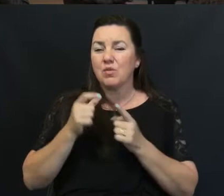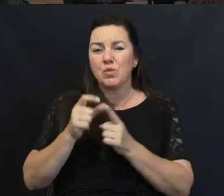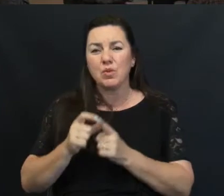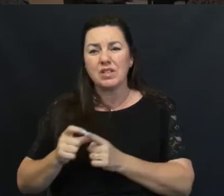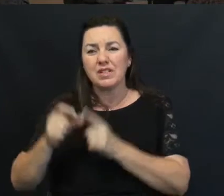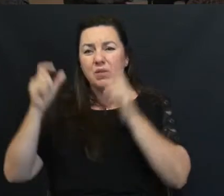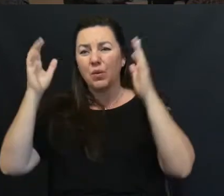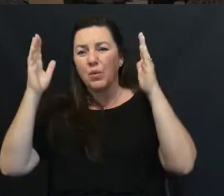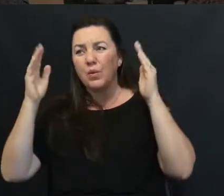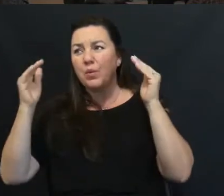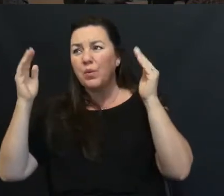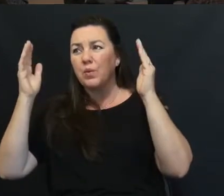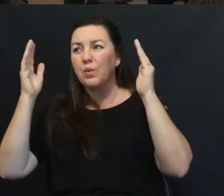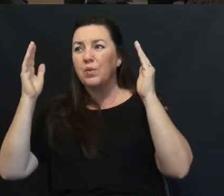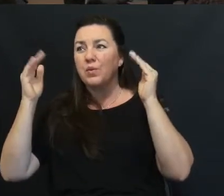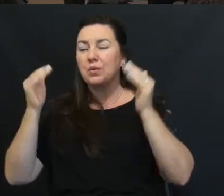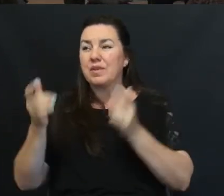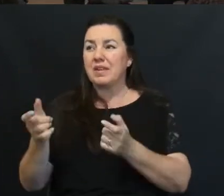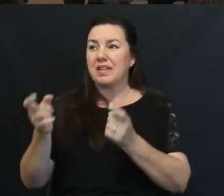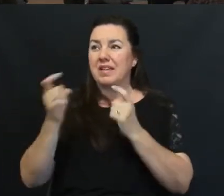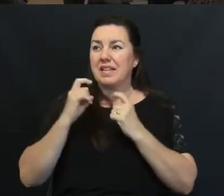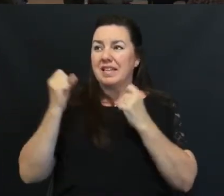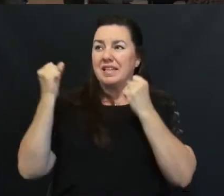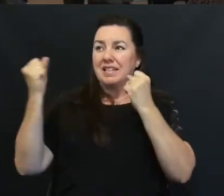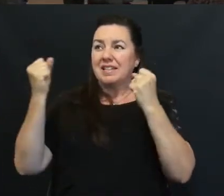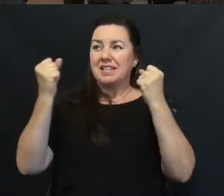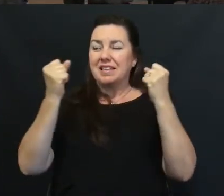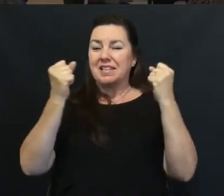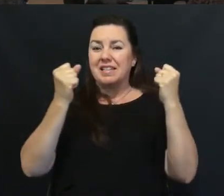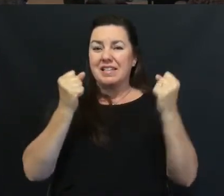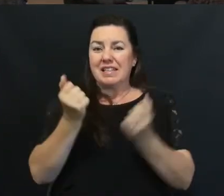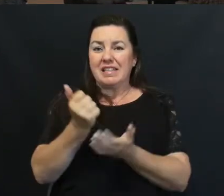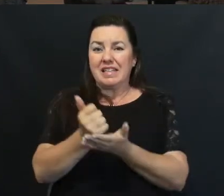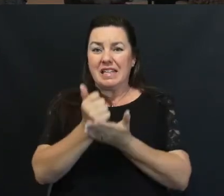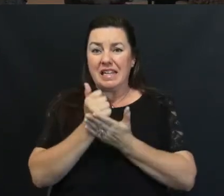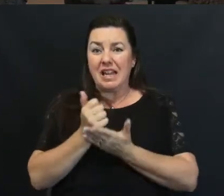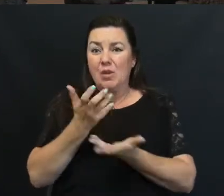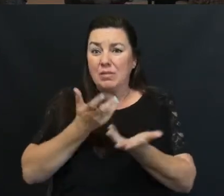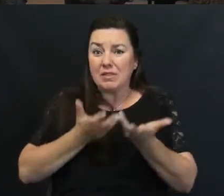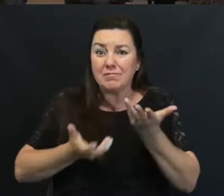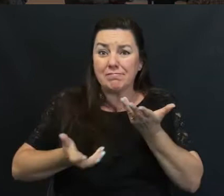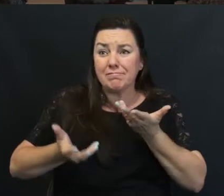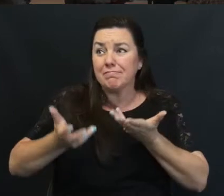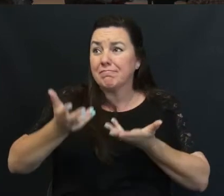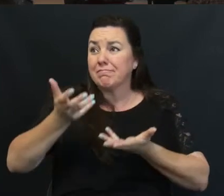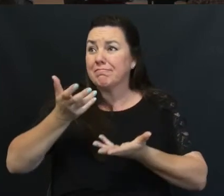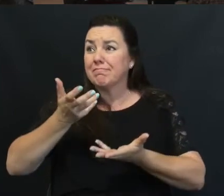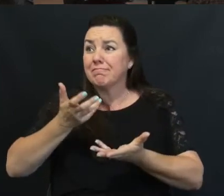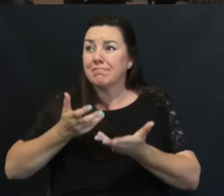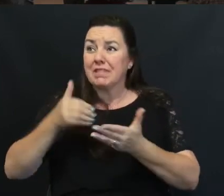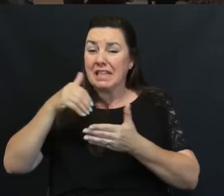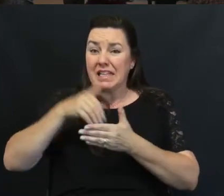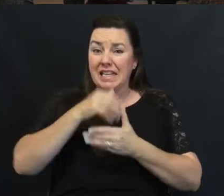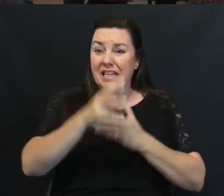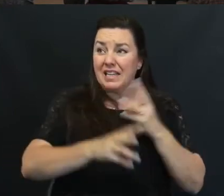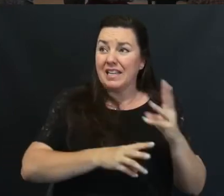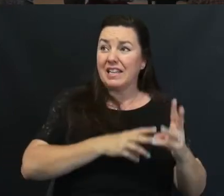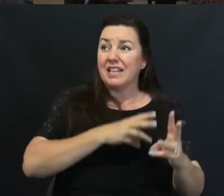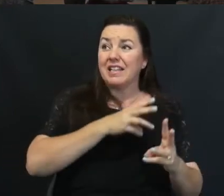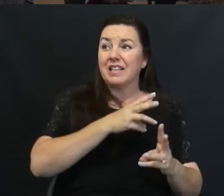Holy words long preserved for our walk in this